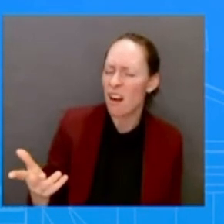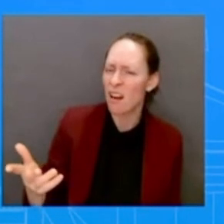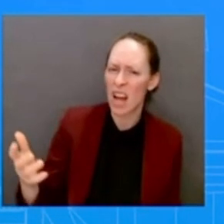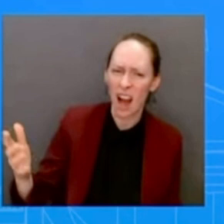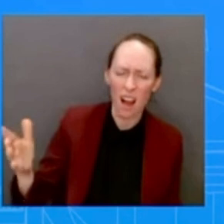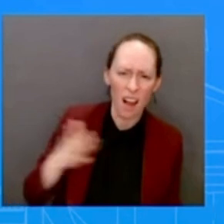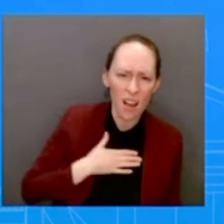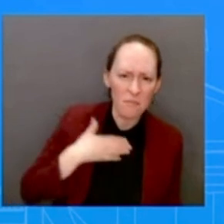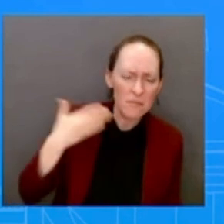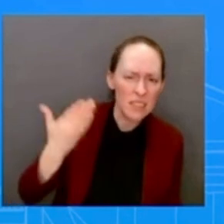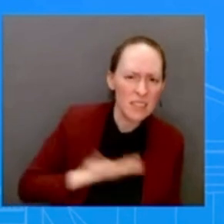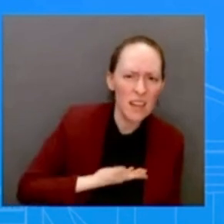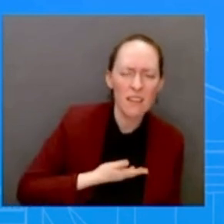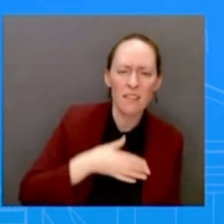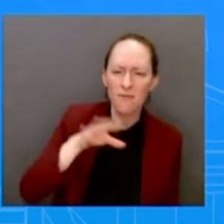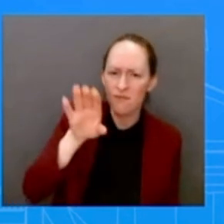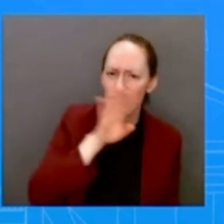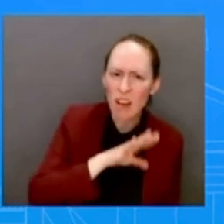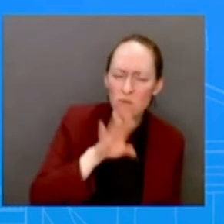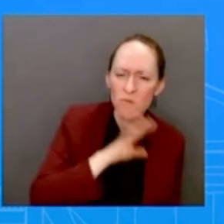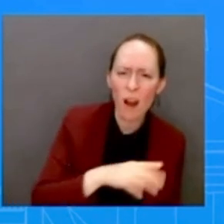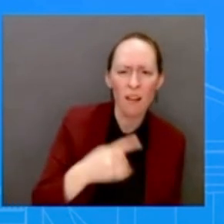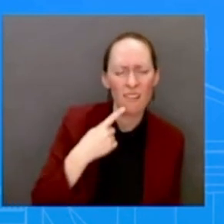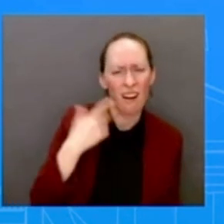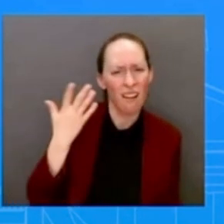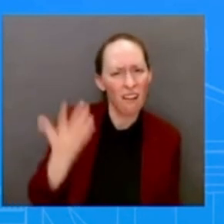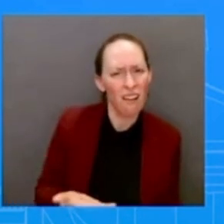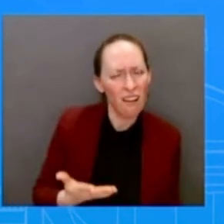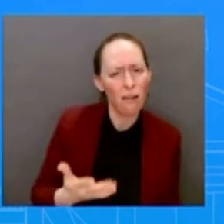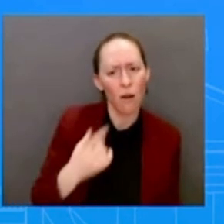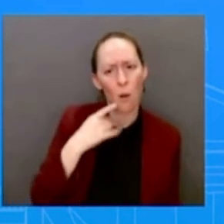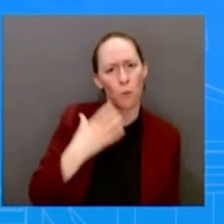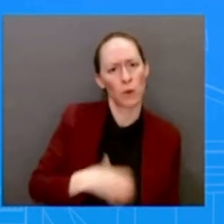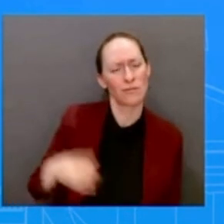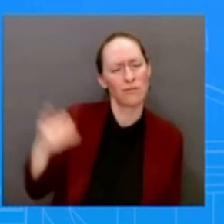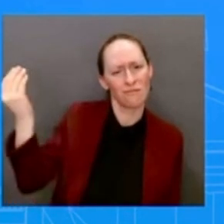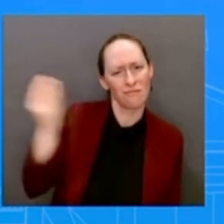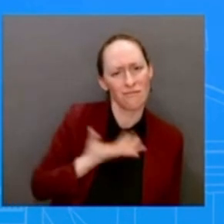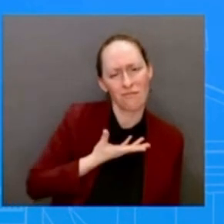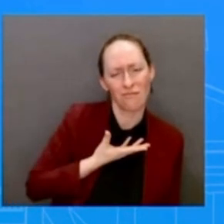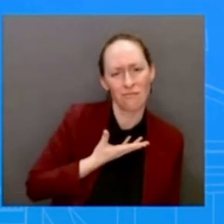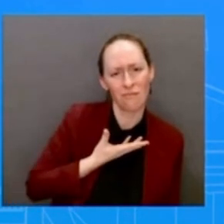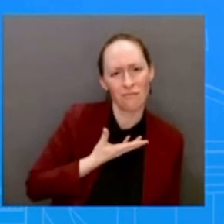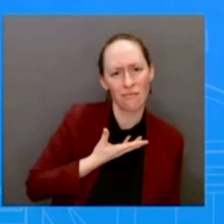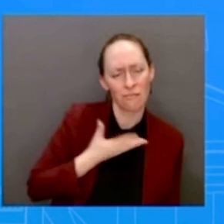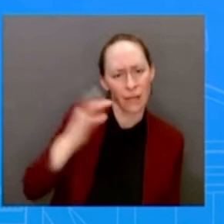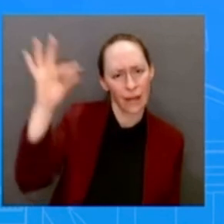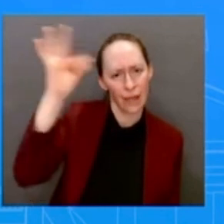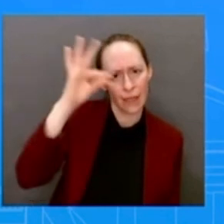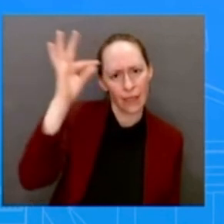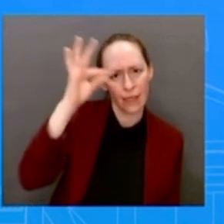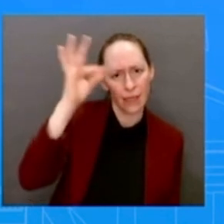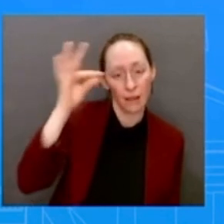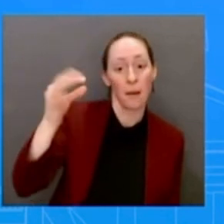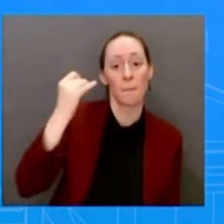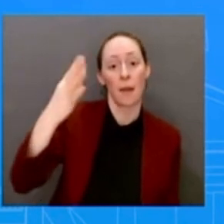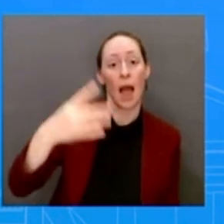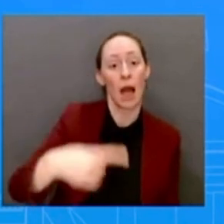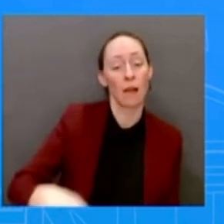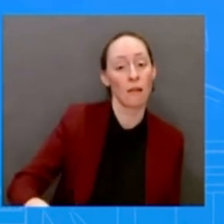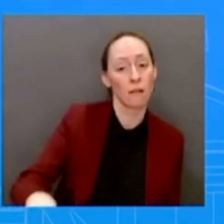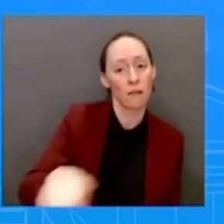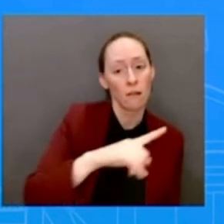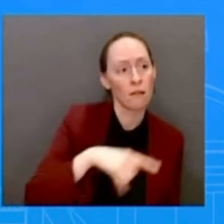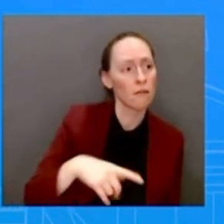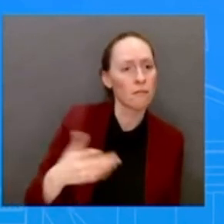what the President's position would be. As you know, a whole bunch of House Democrats already voted against the bill. Why didn't the White House make